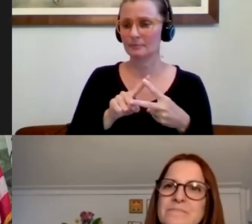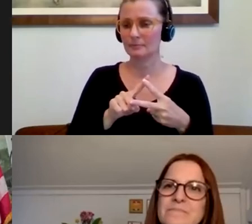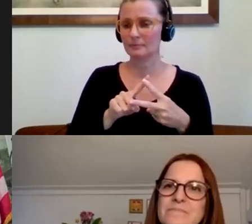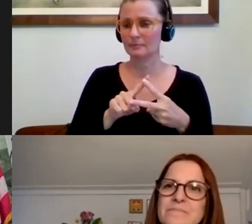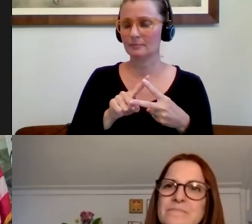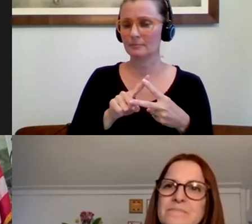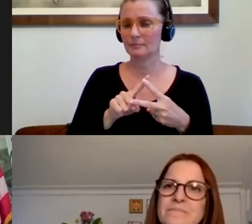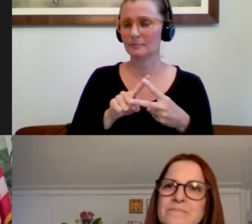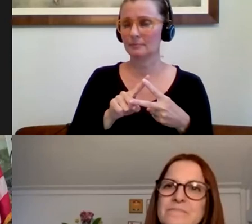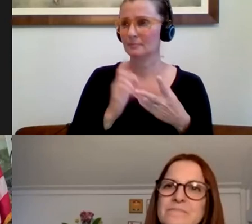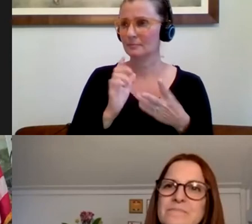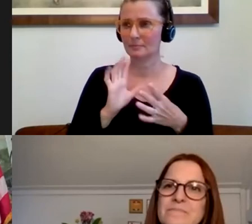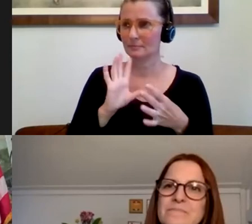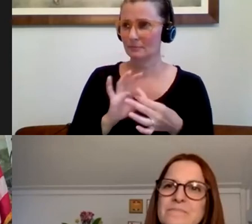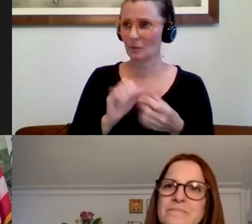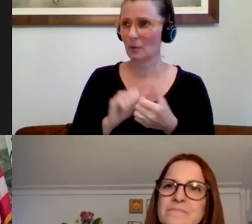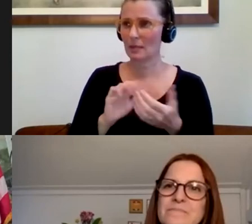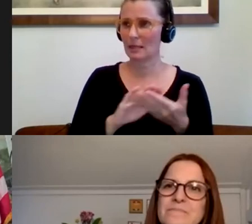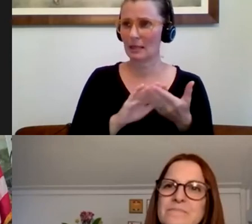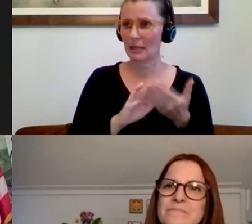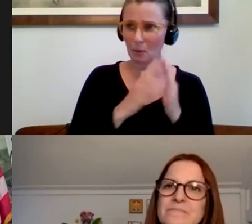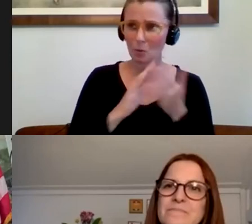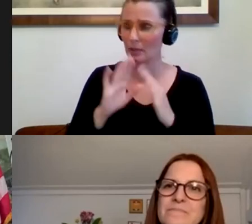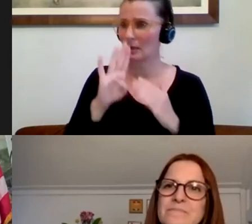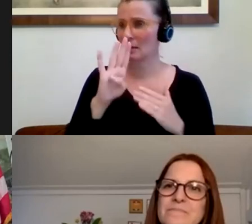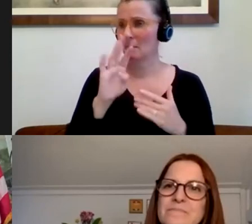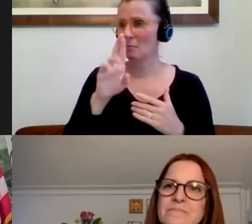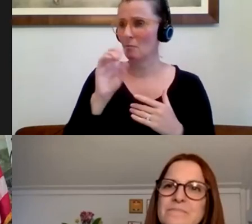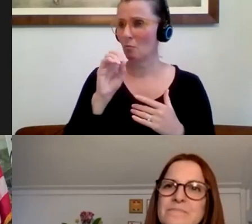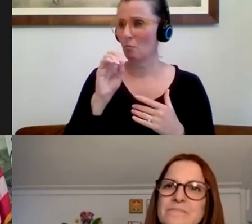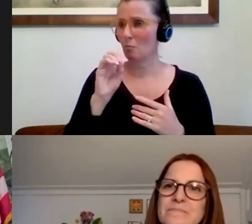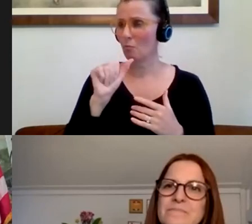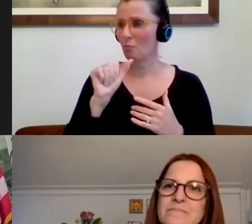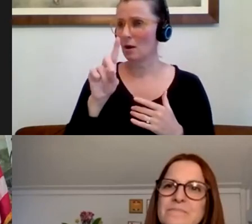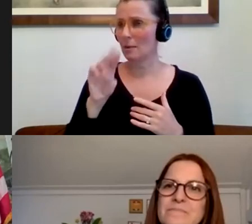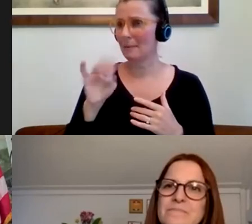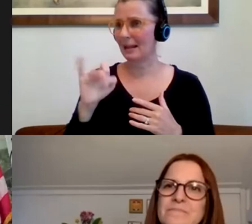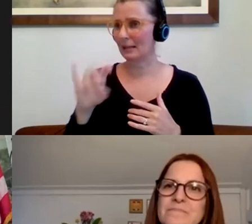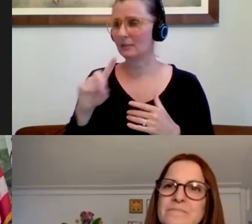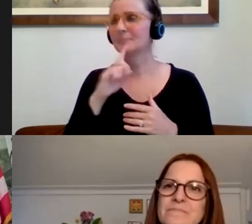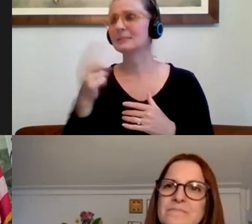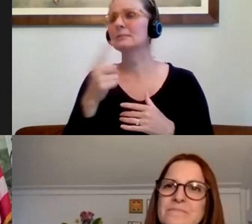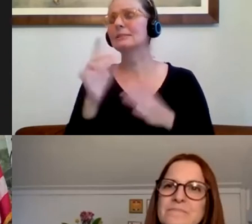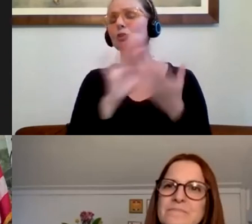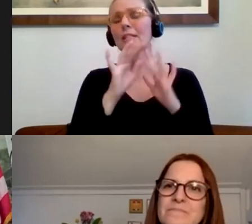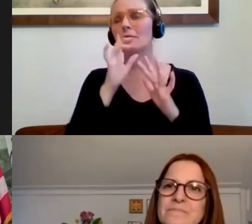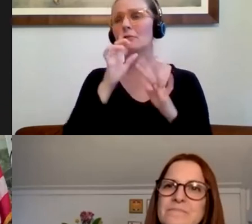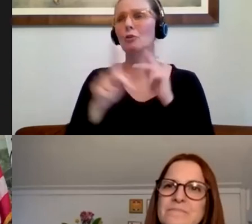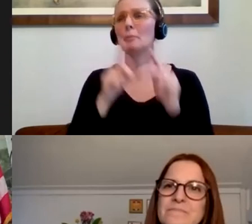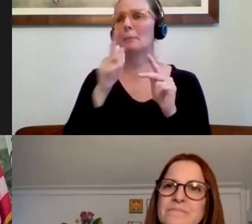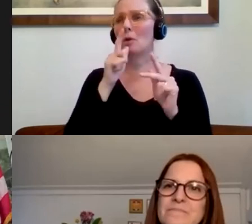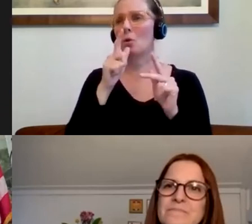or any kind of internet that people, for people that cannot afford internet?